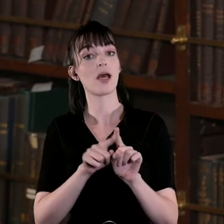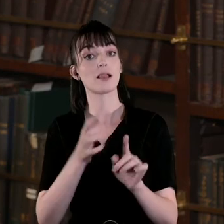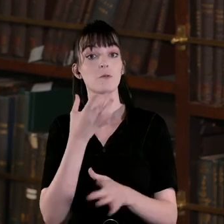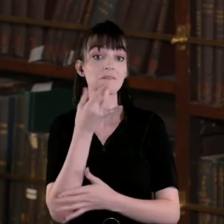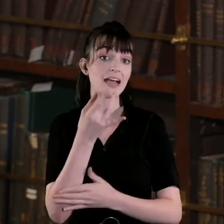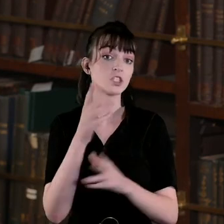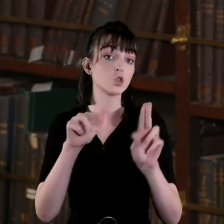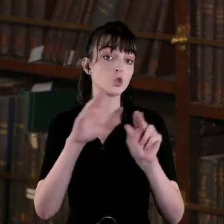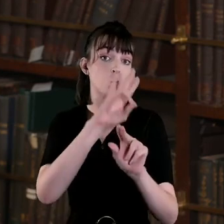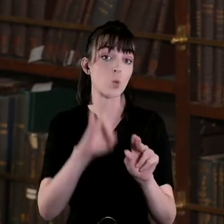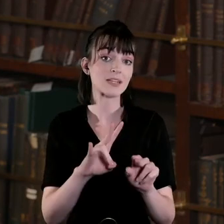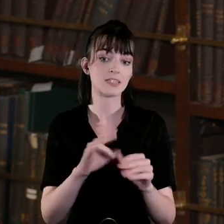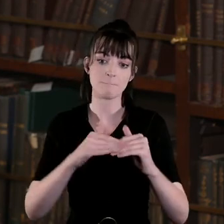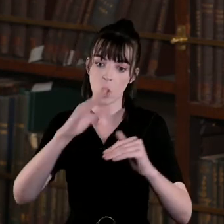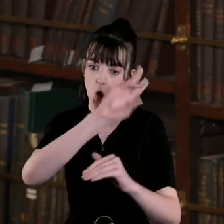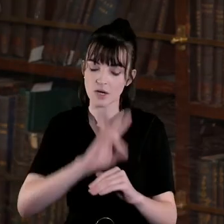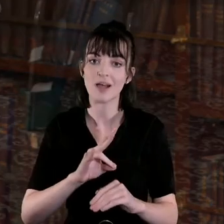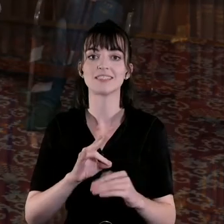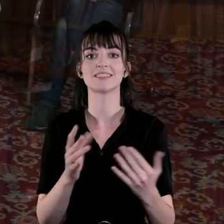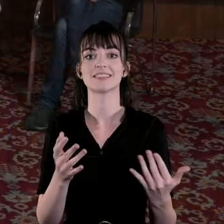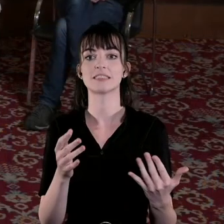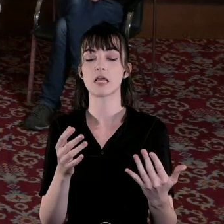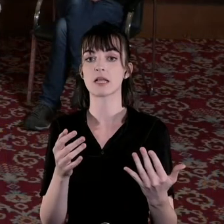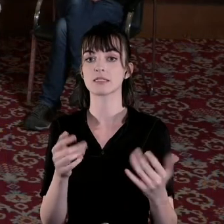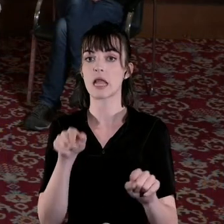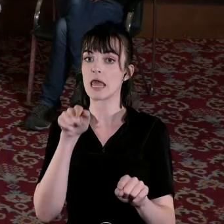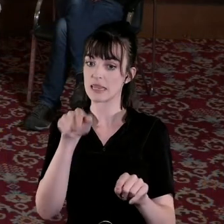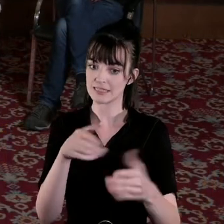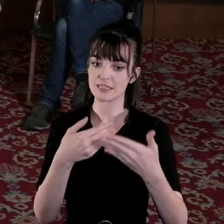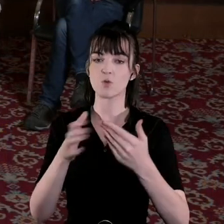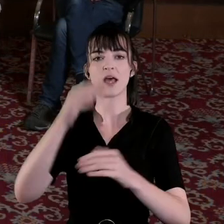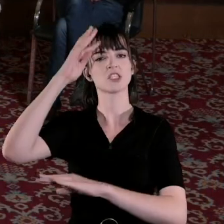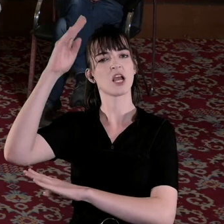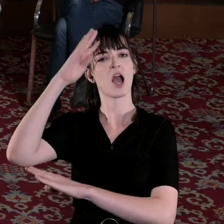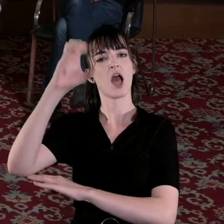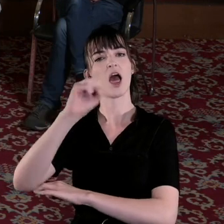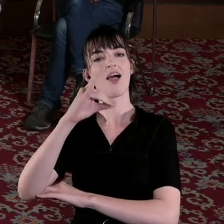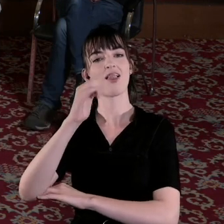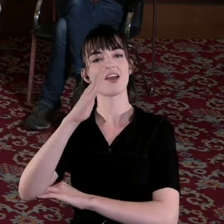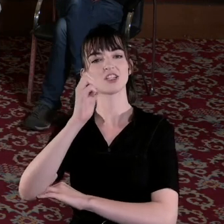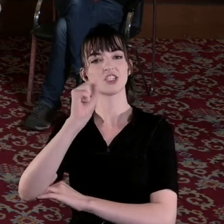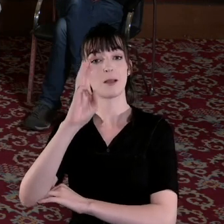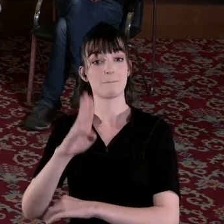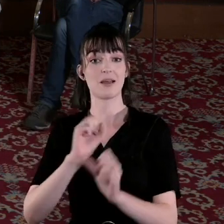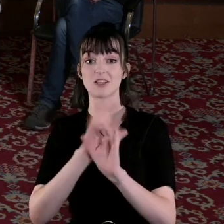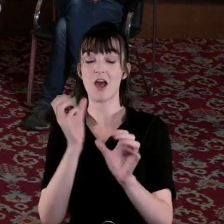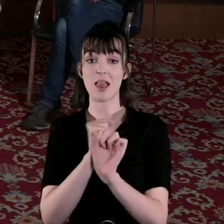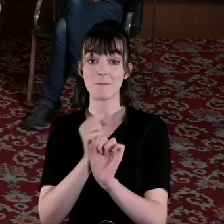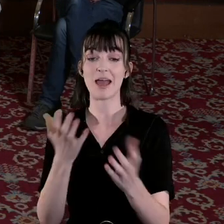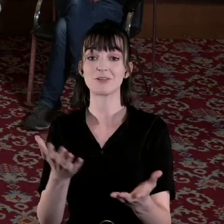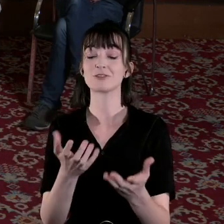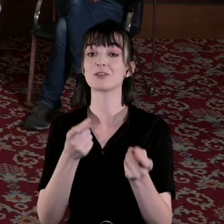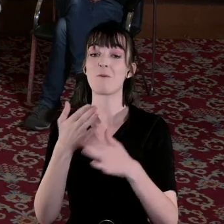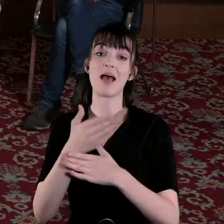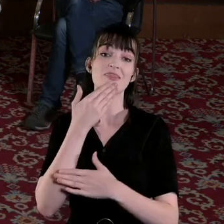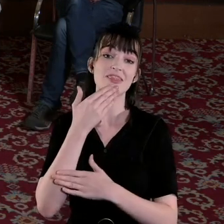questions and more questions and perhaps that's what scholarship is all about so I think a real